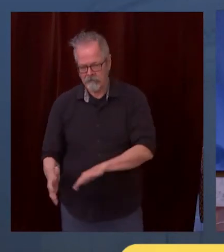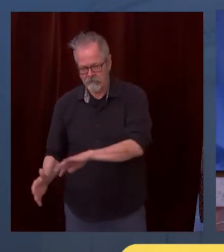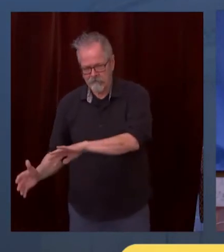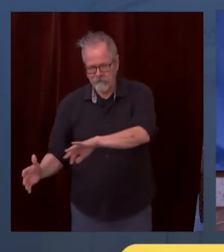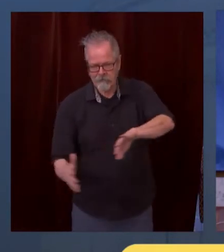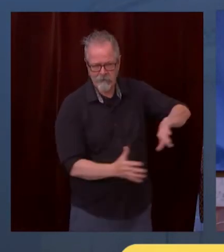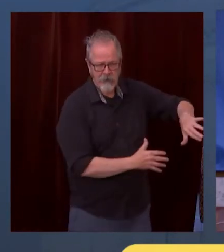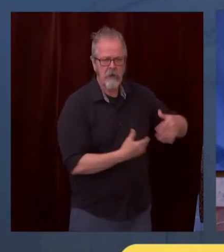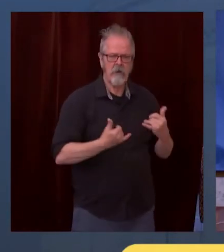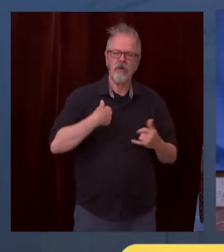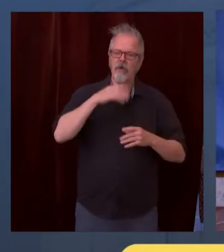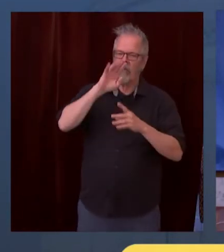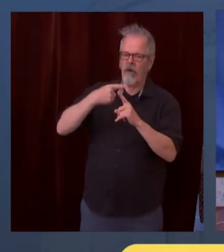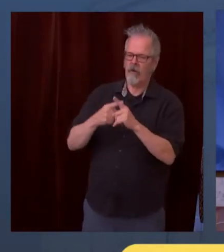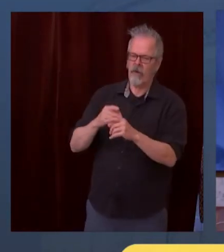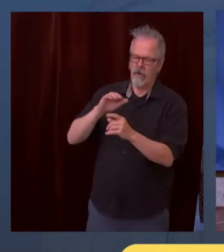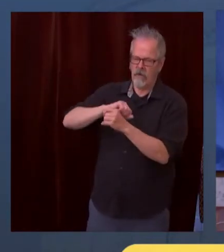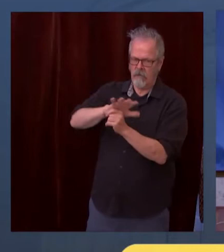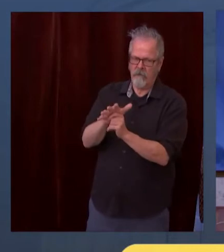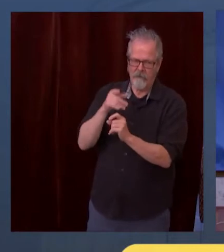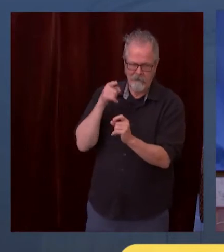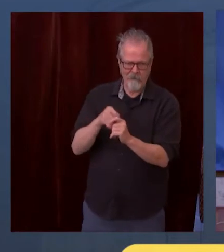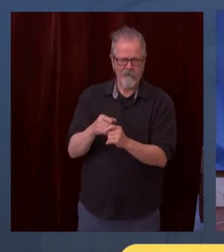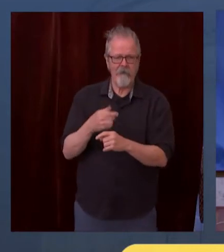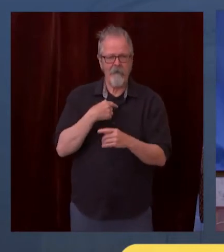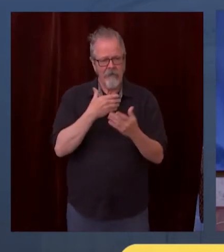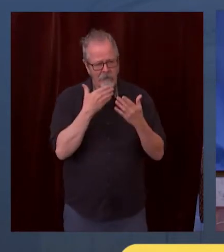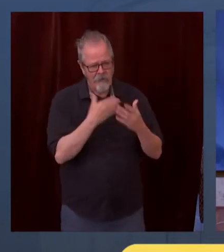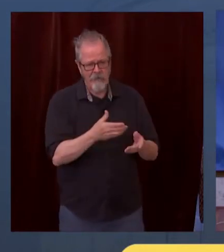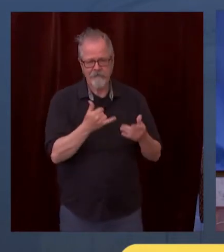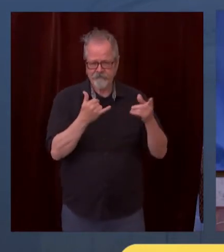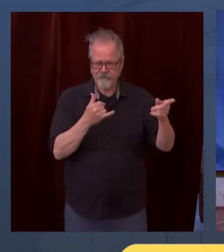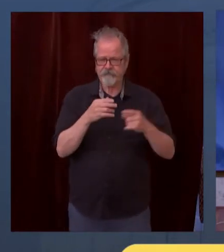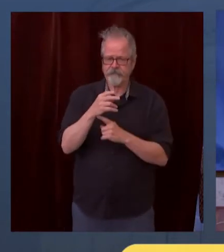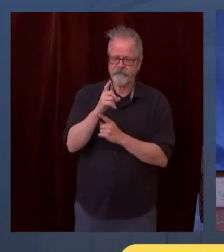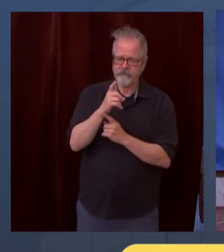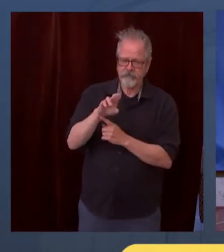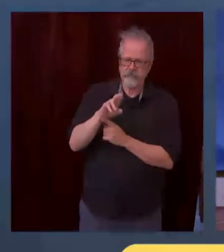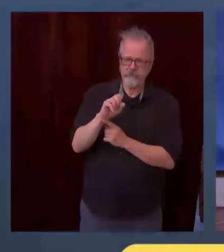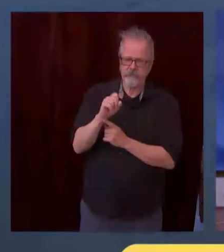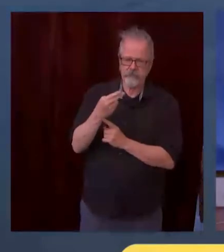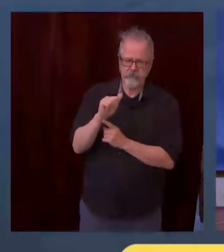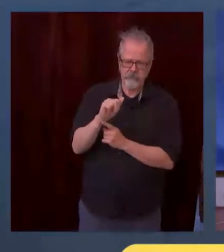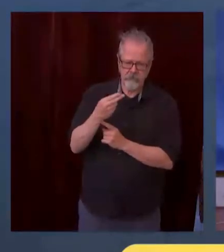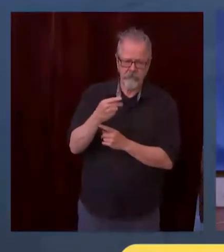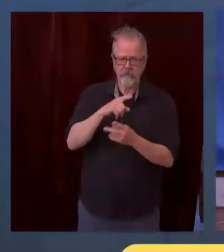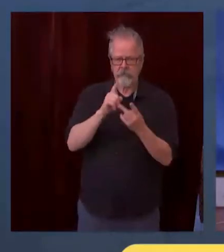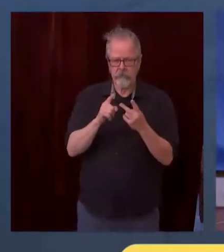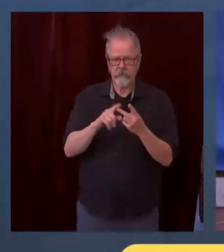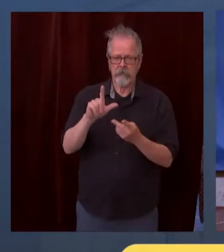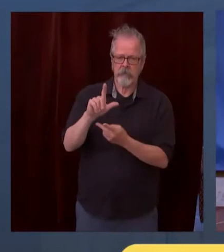This has been a difficult year for all of us, but it is a moment where we have a new,